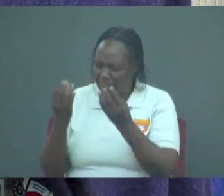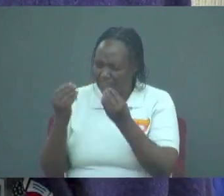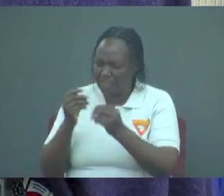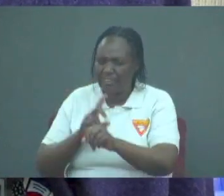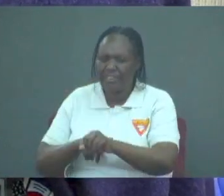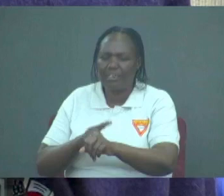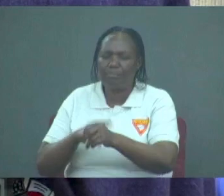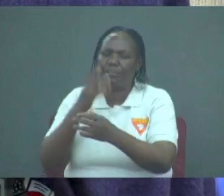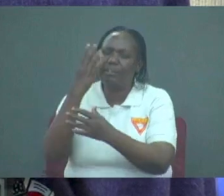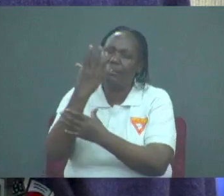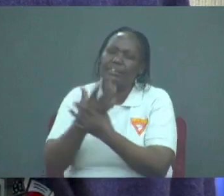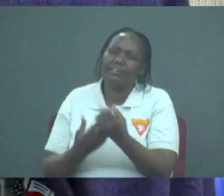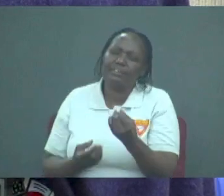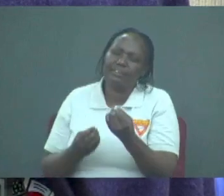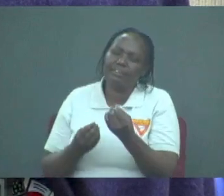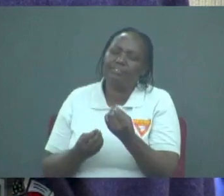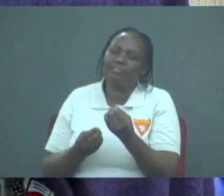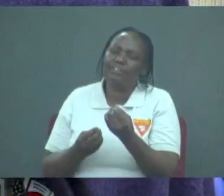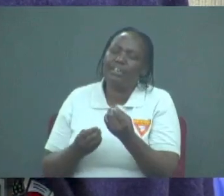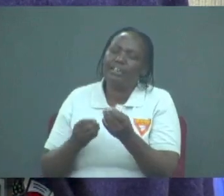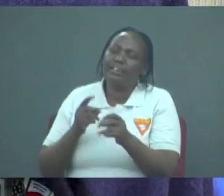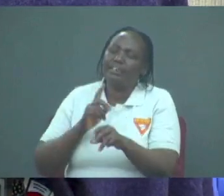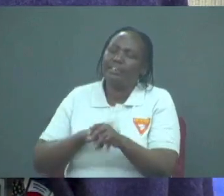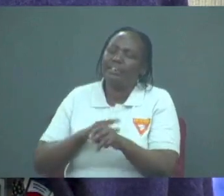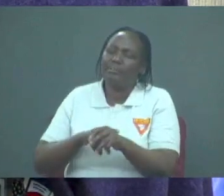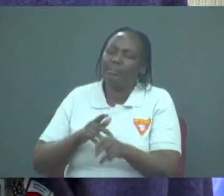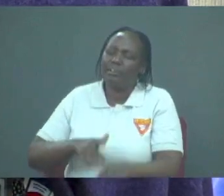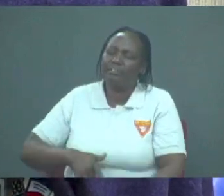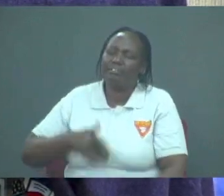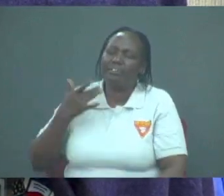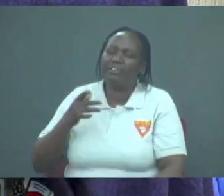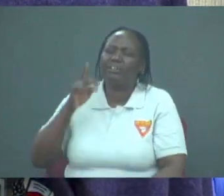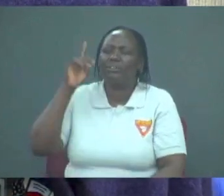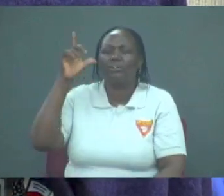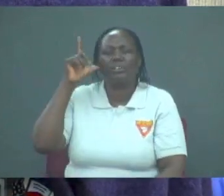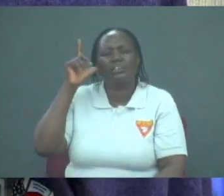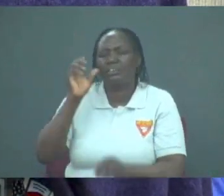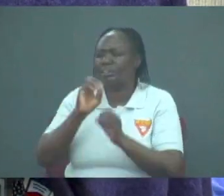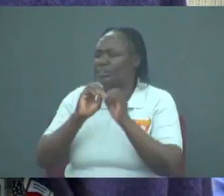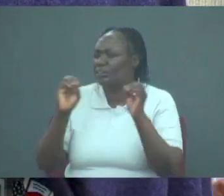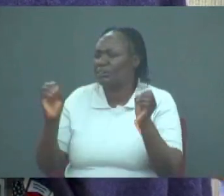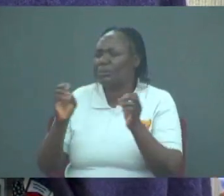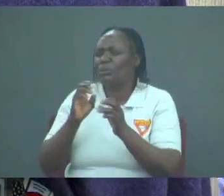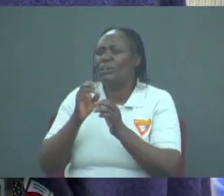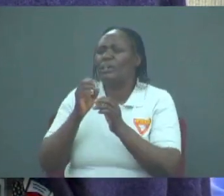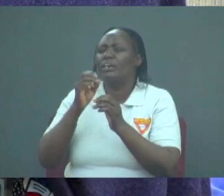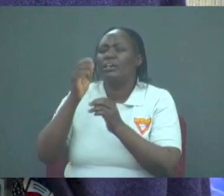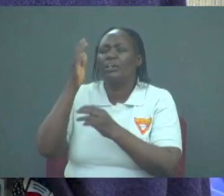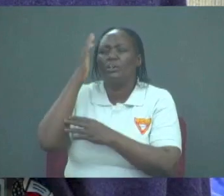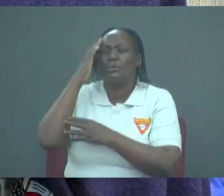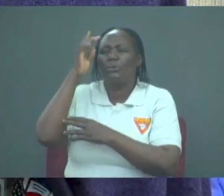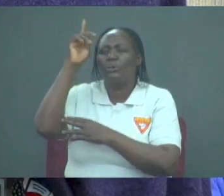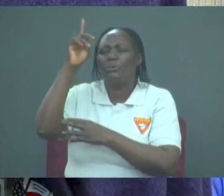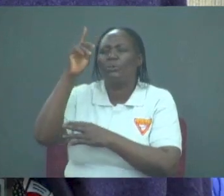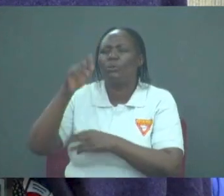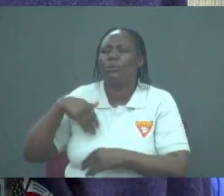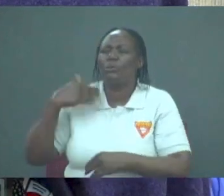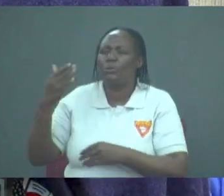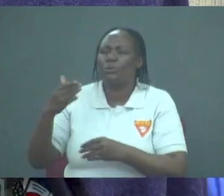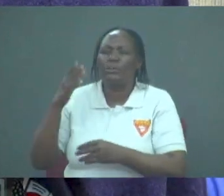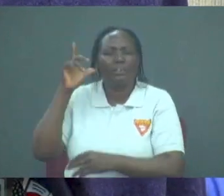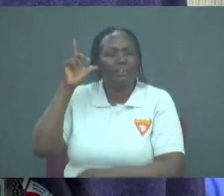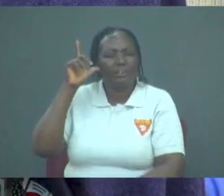not easy when we are feeling as if you're not listening but dear God we thank you because we know that you're always listening